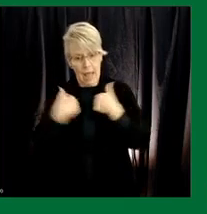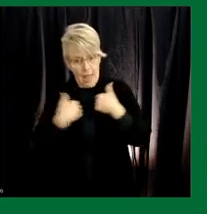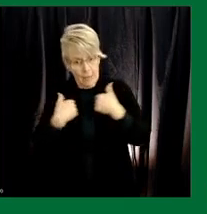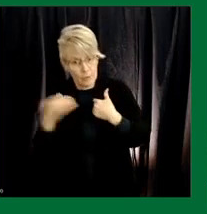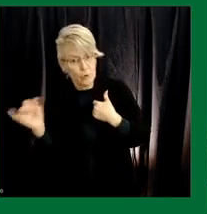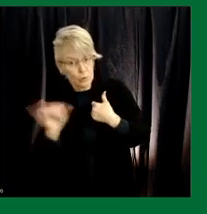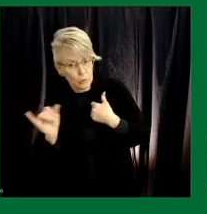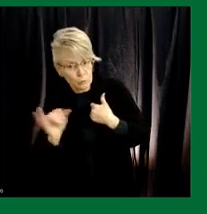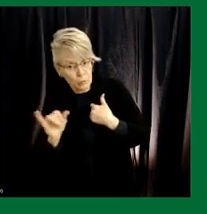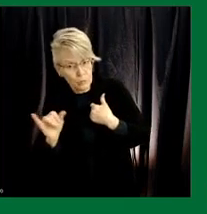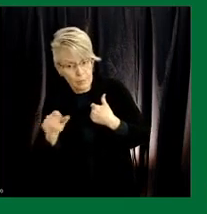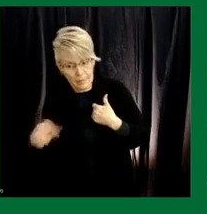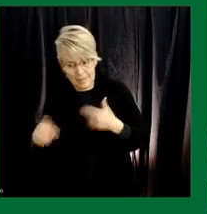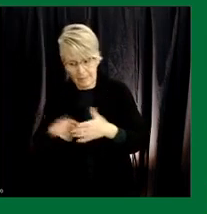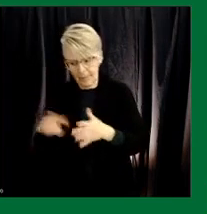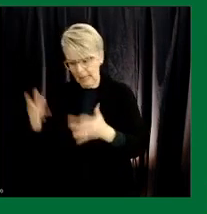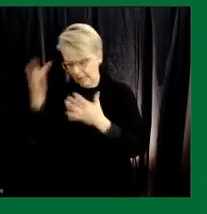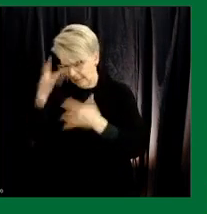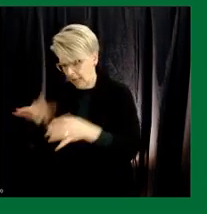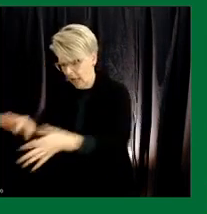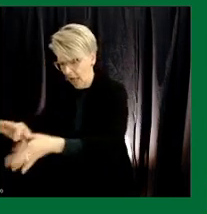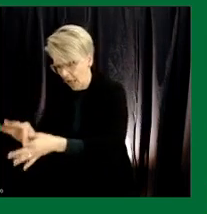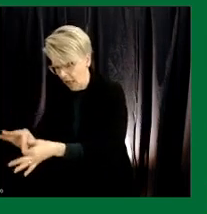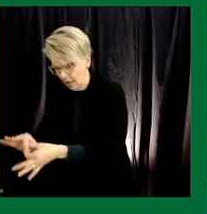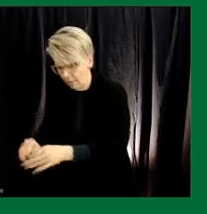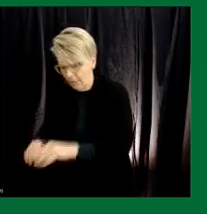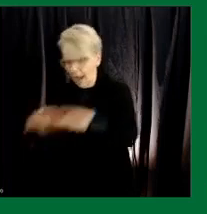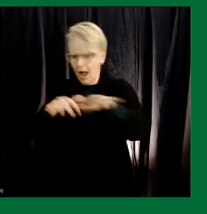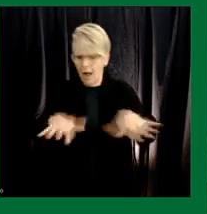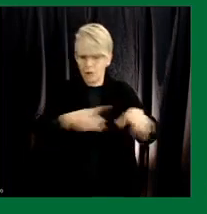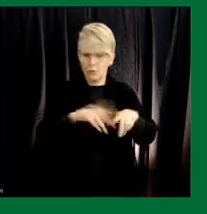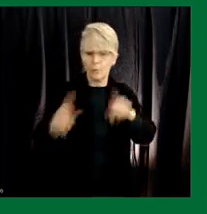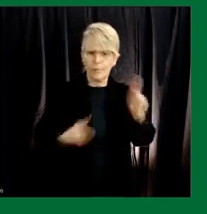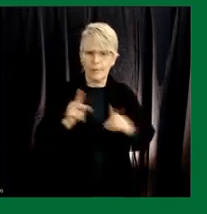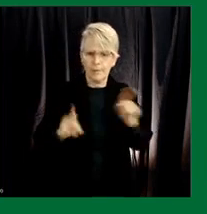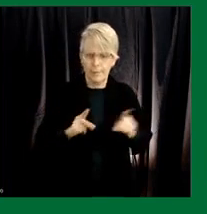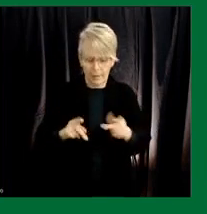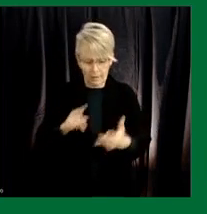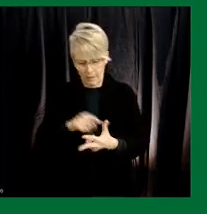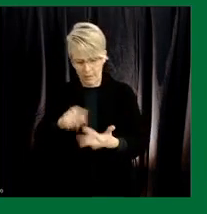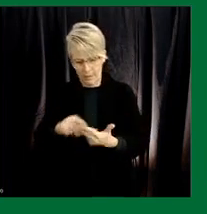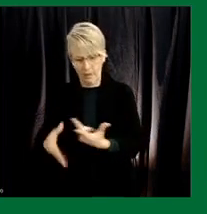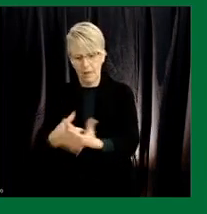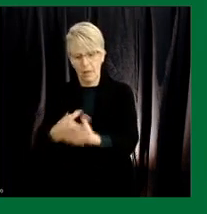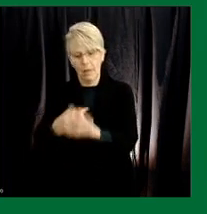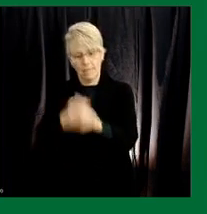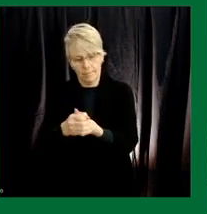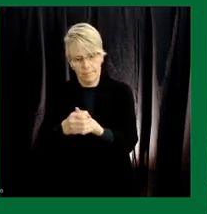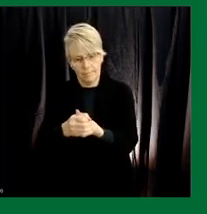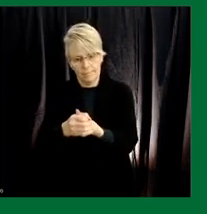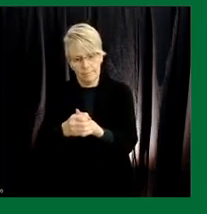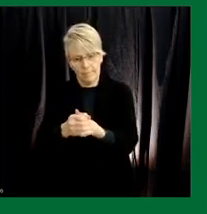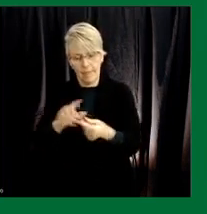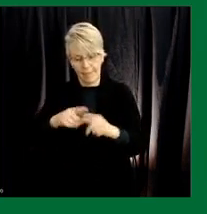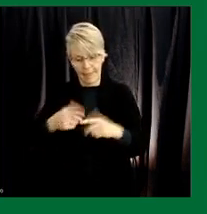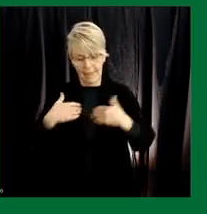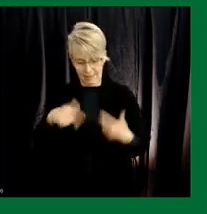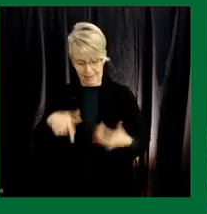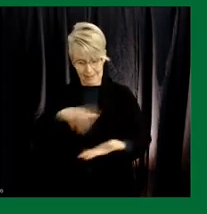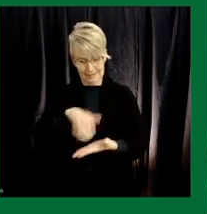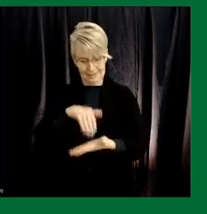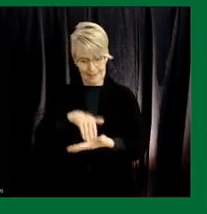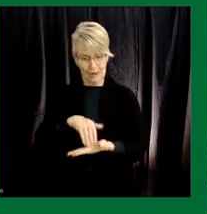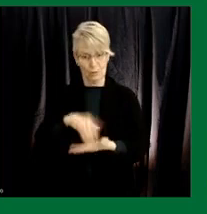these diseases jump into humans and those three elements need to come together and then you have the center that can